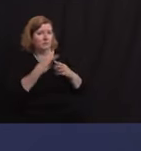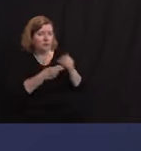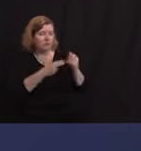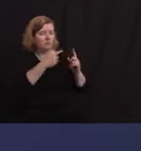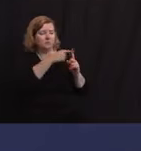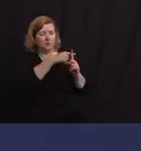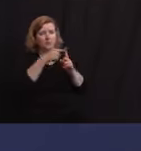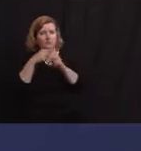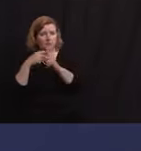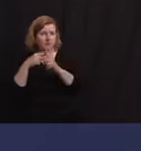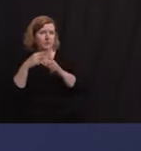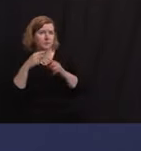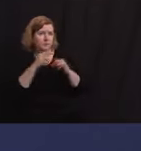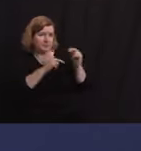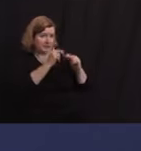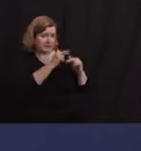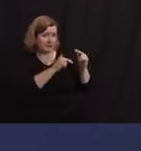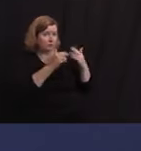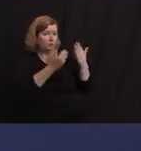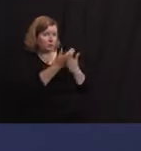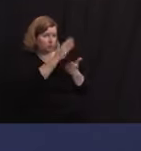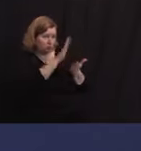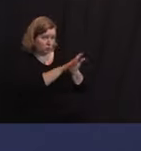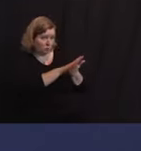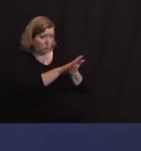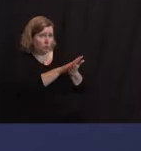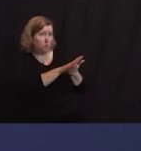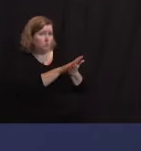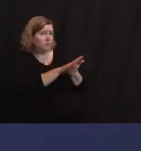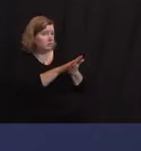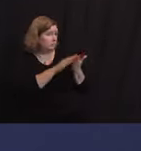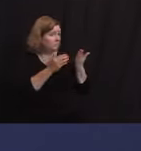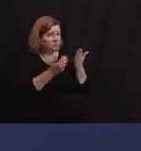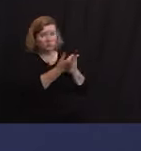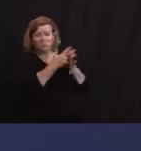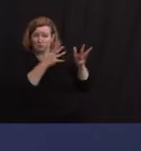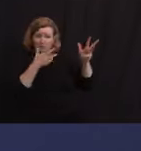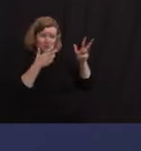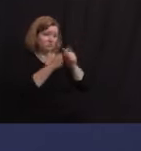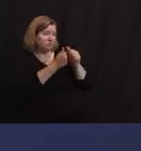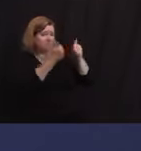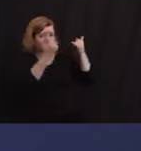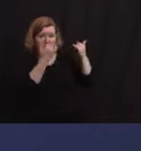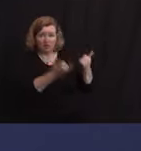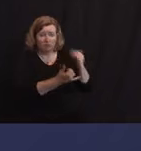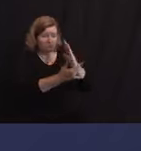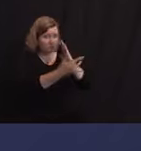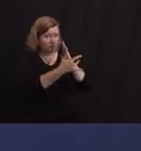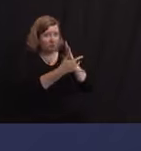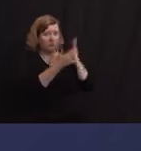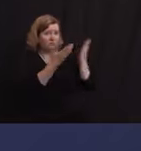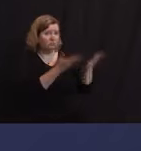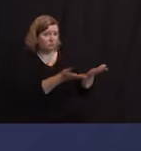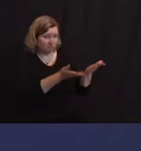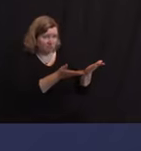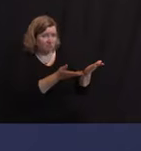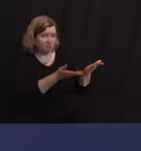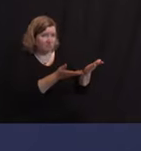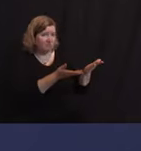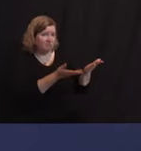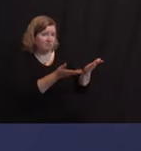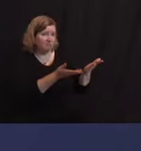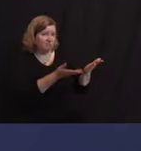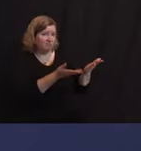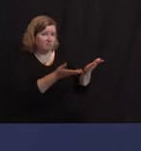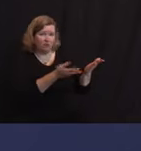build a new school that is 21st century in the right location for kids of the next generation to attend. I can't turn to Judy